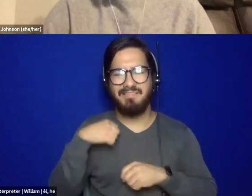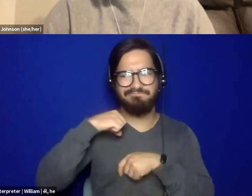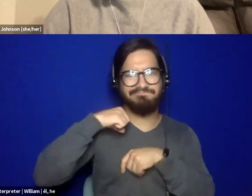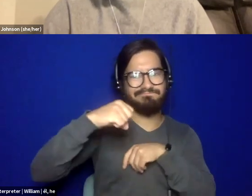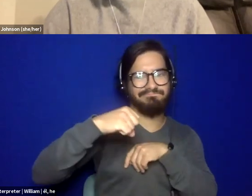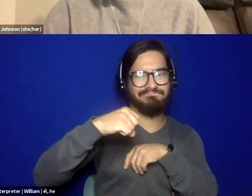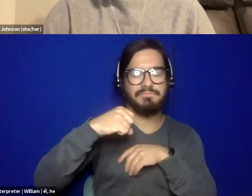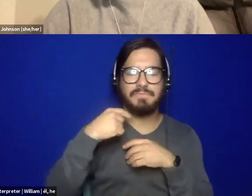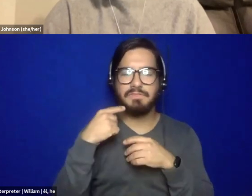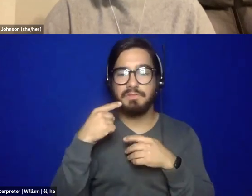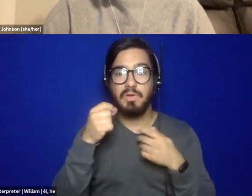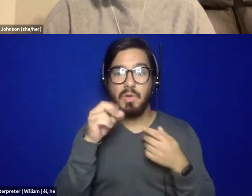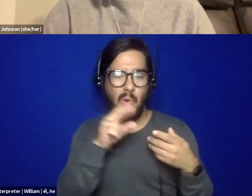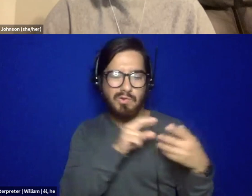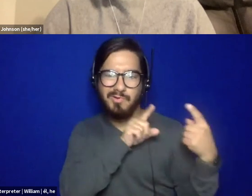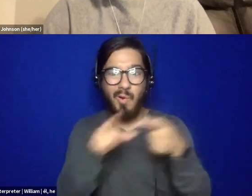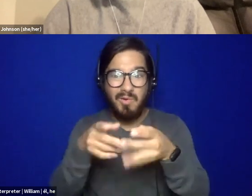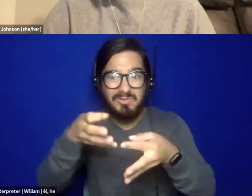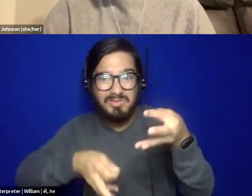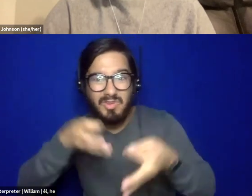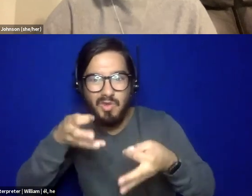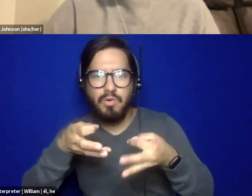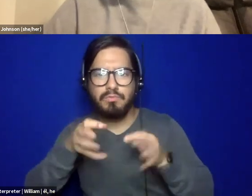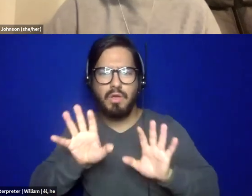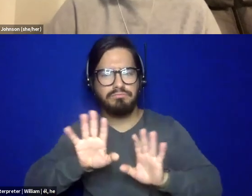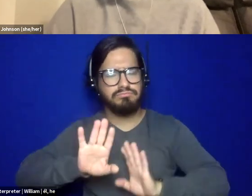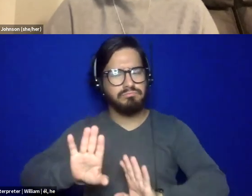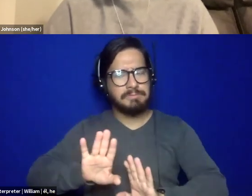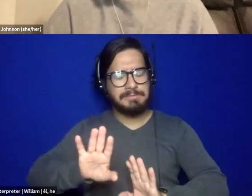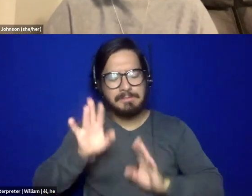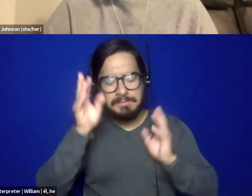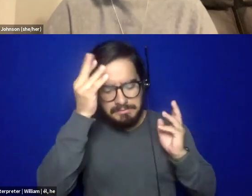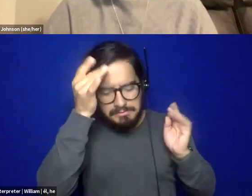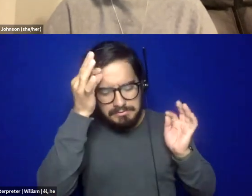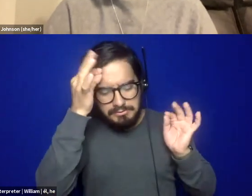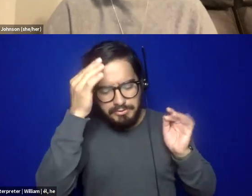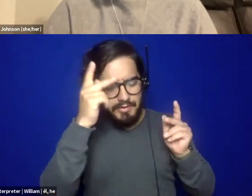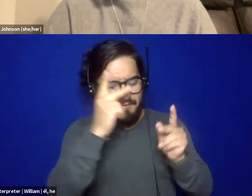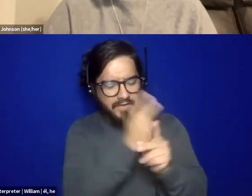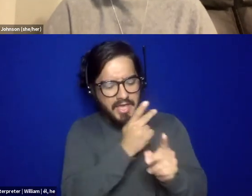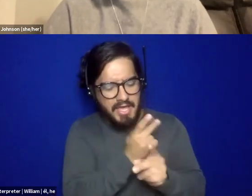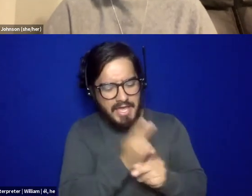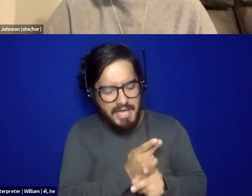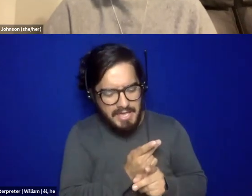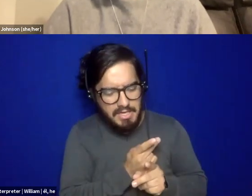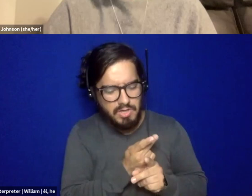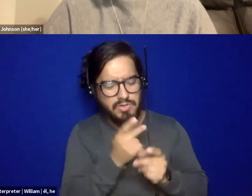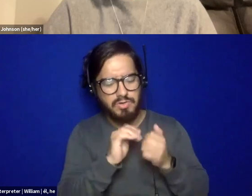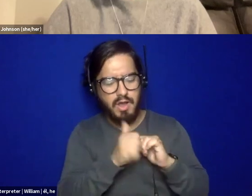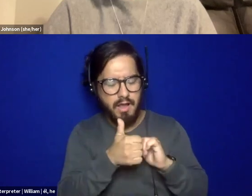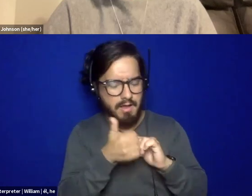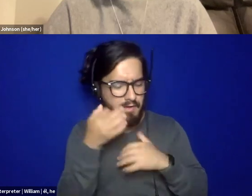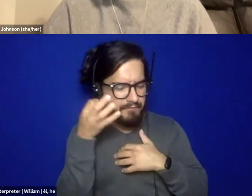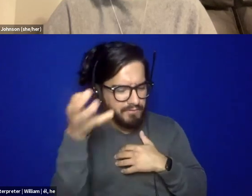even going to court is like, I have to figure out a different way in my mind to wrap around, like, what is the future going to look